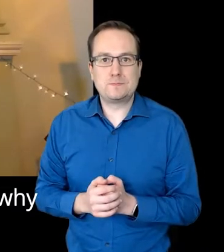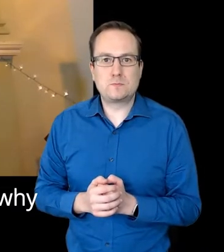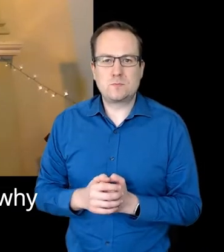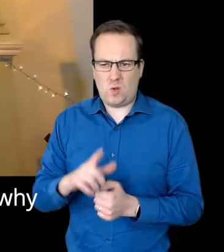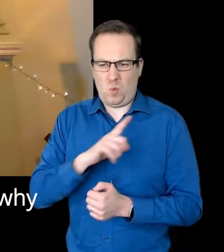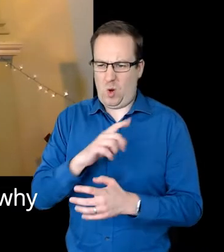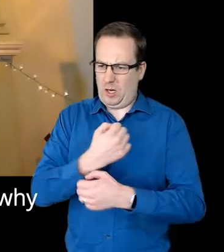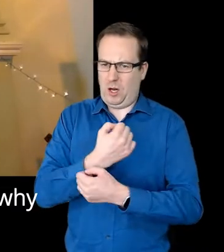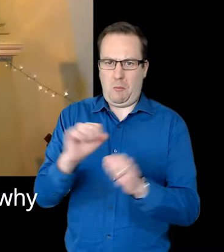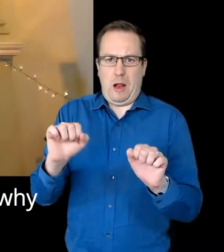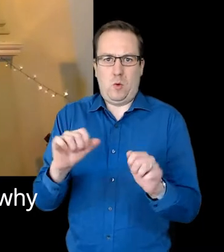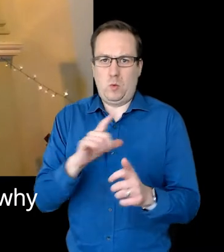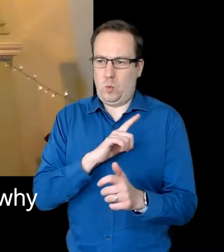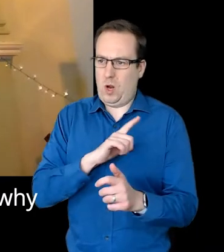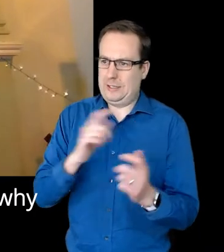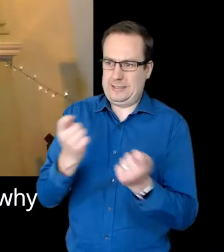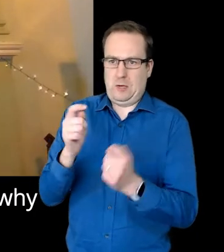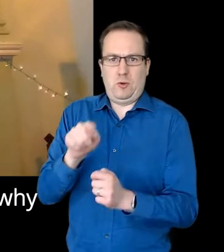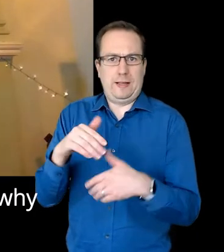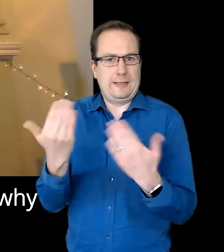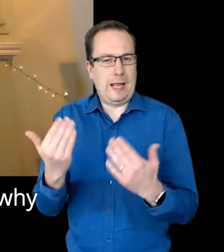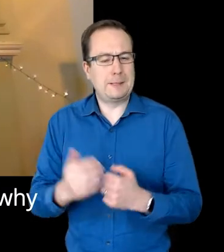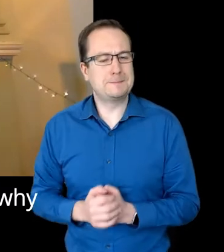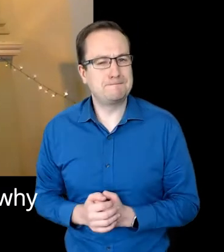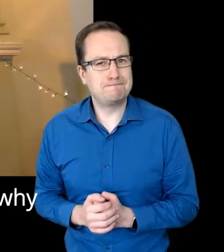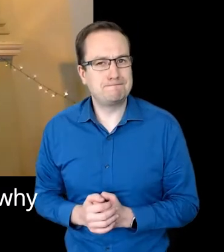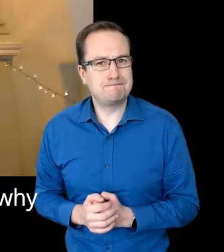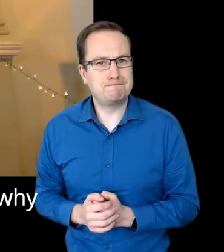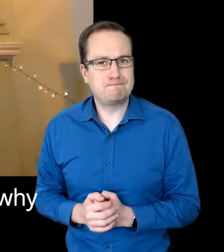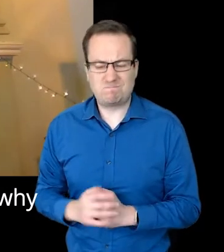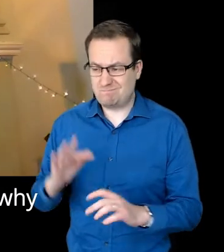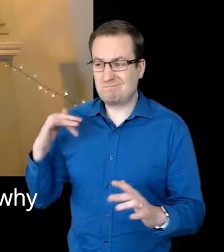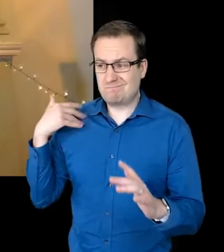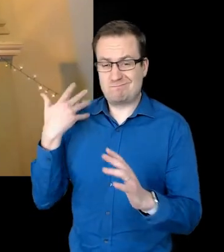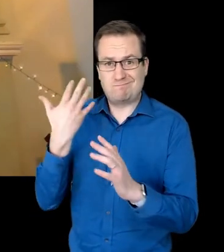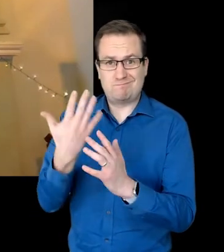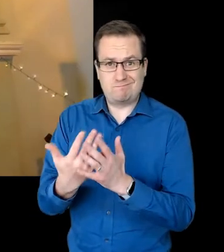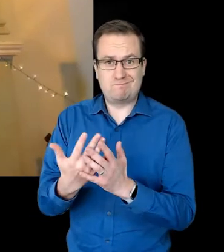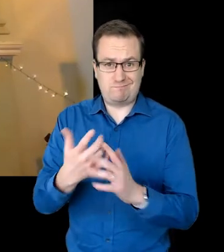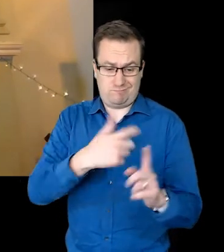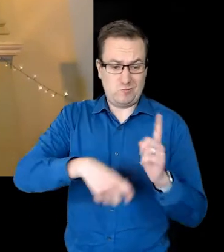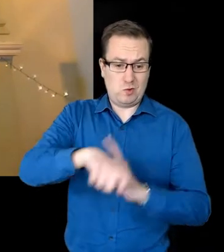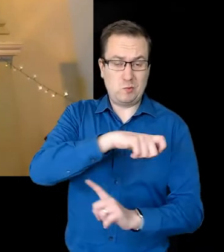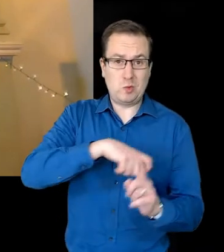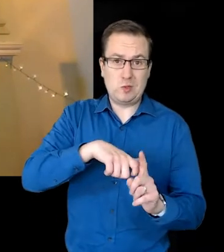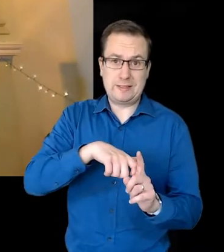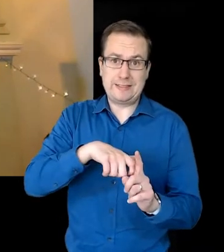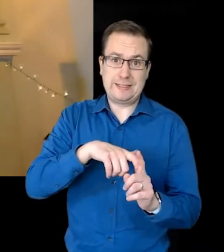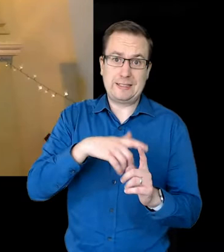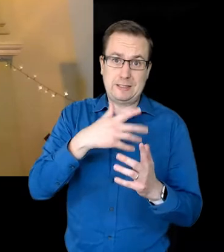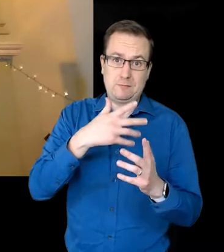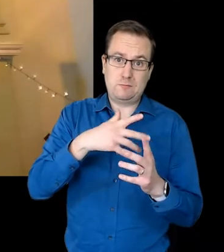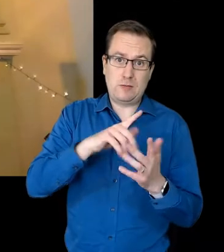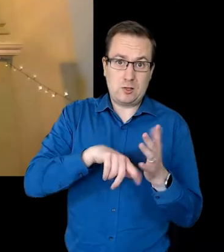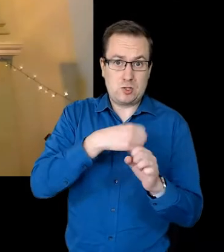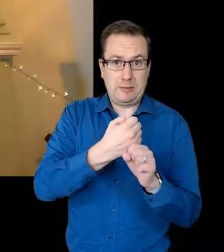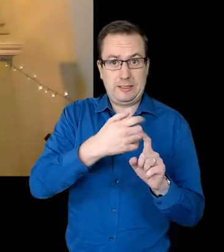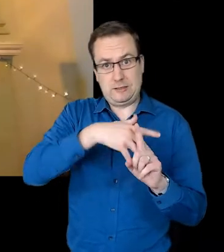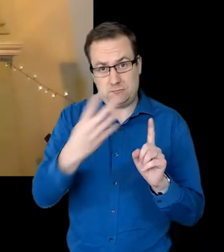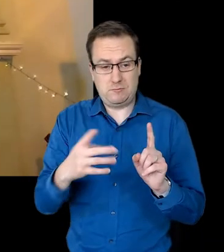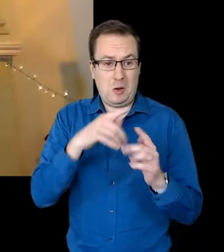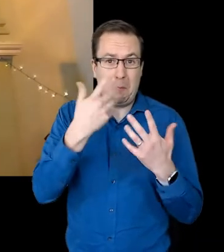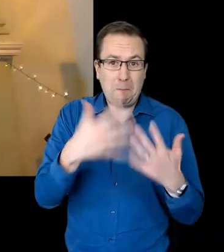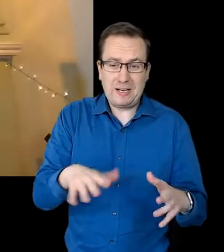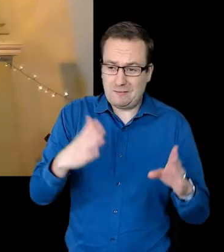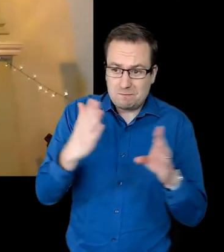and why have a day to celebrate it? For too long, members of our communities have had to hide in fear for their